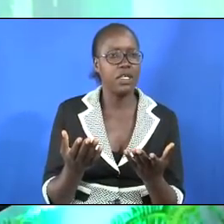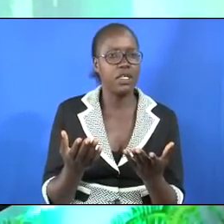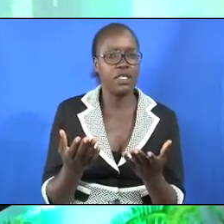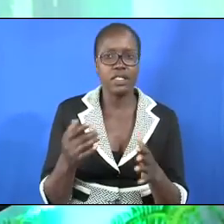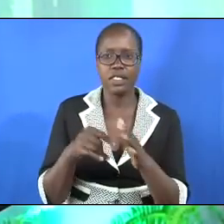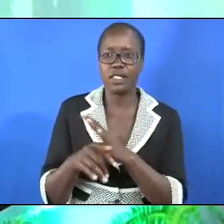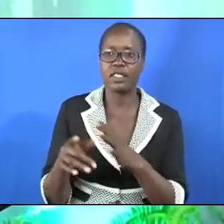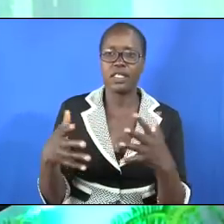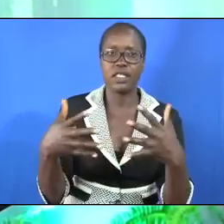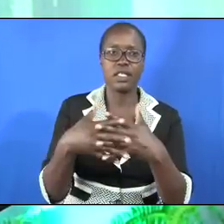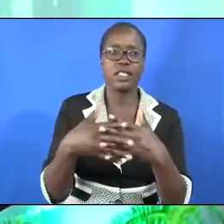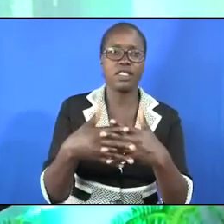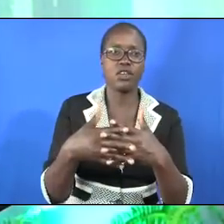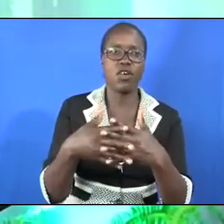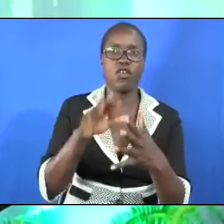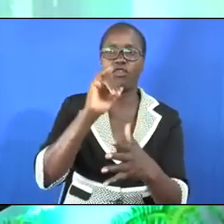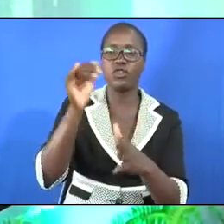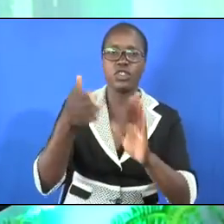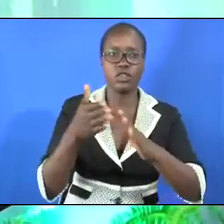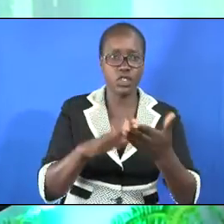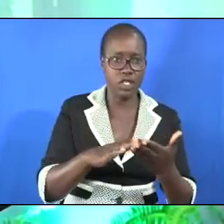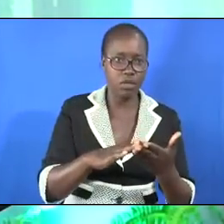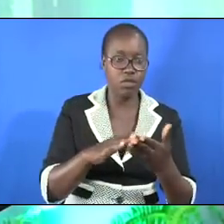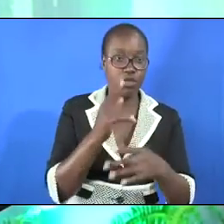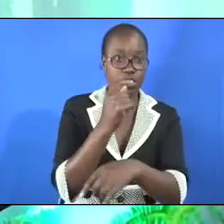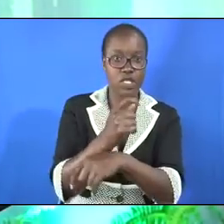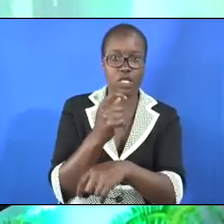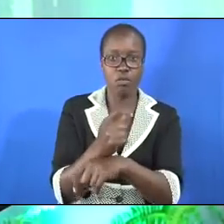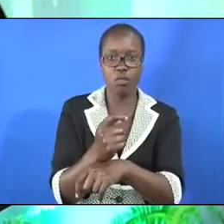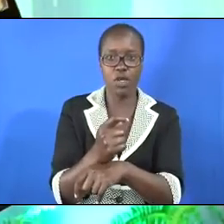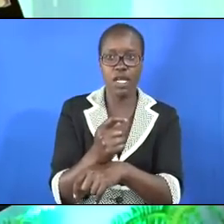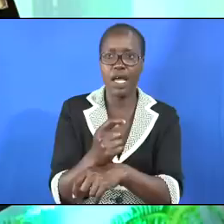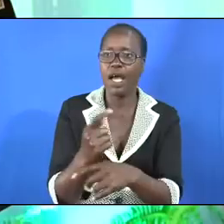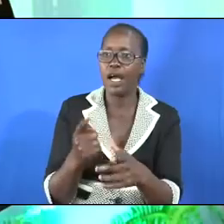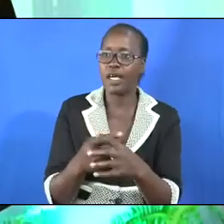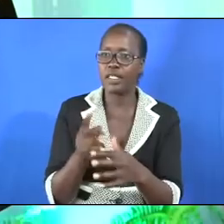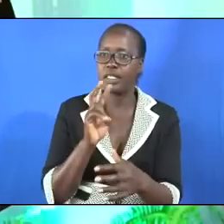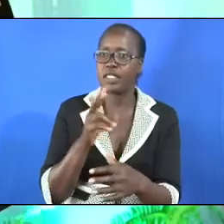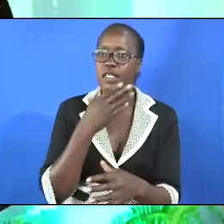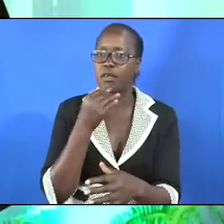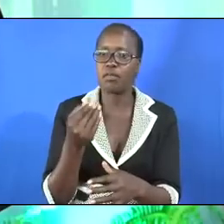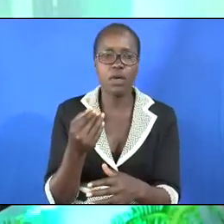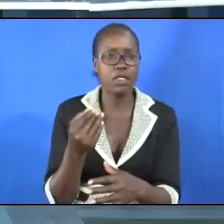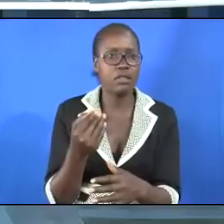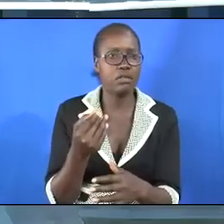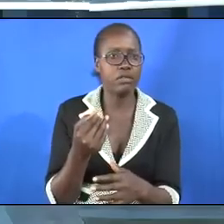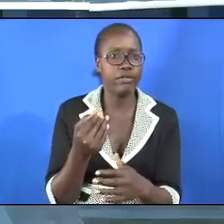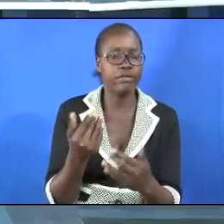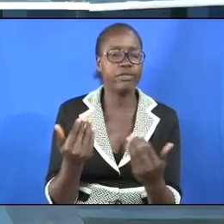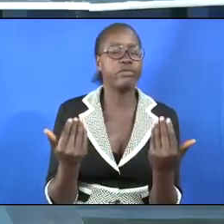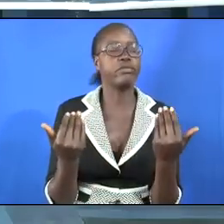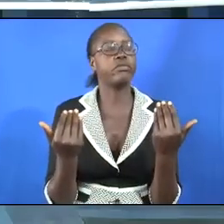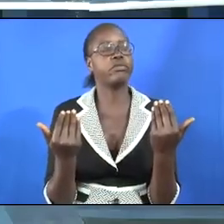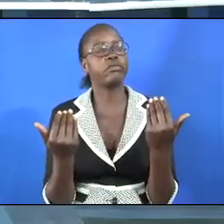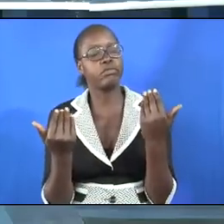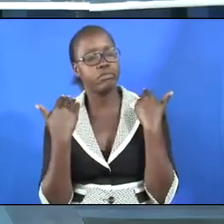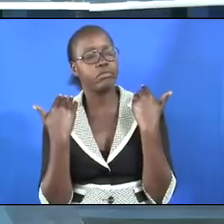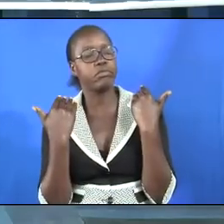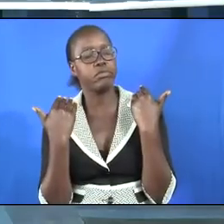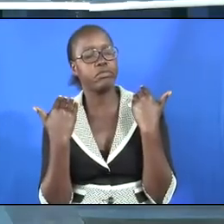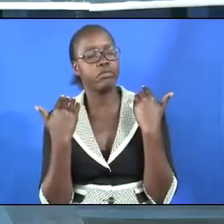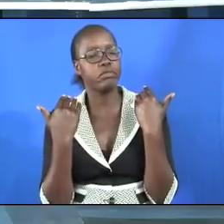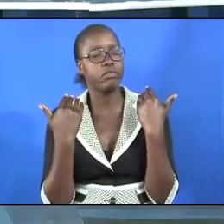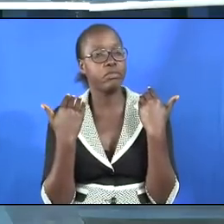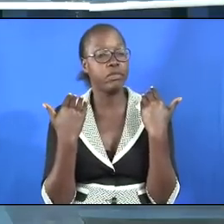of Jerusalem to the temple and they saw a man who was blind. And he was